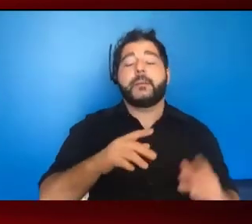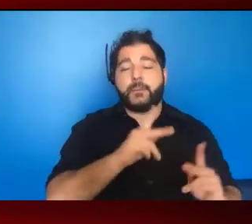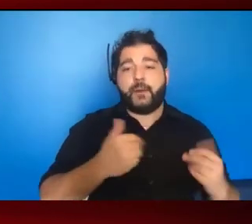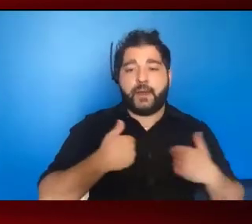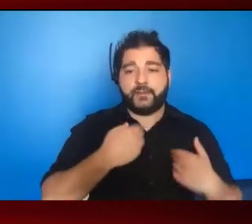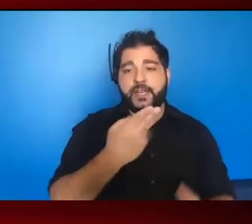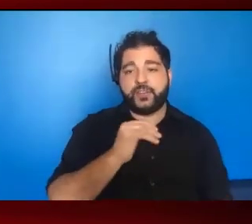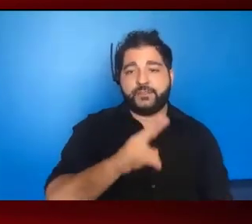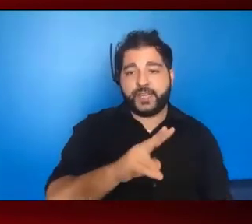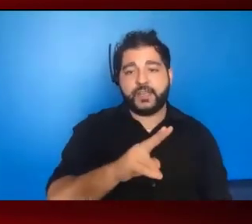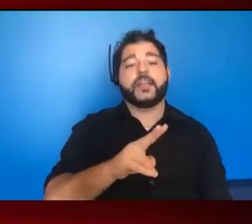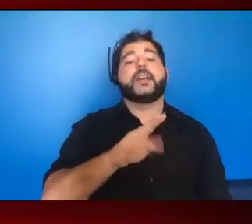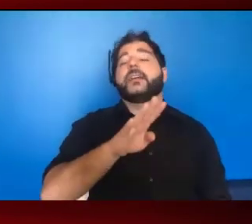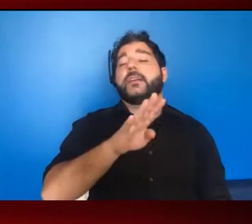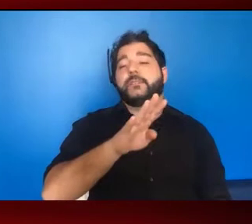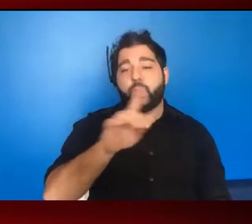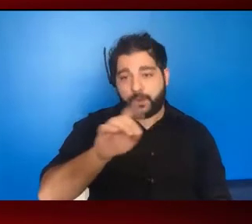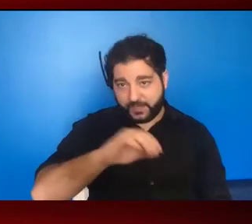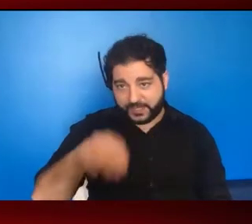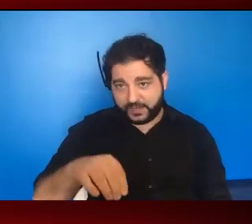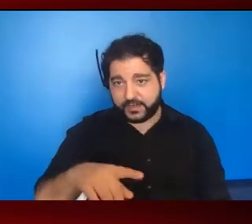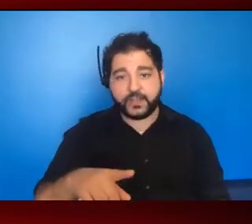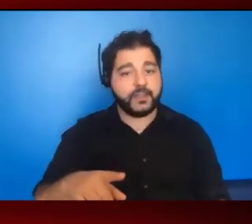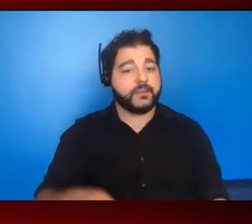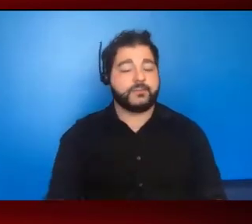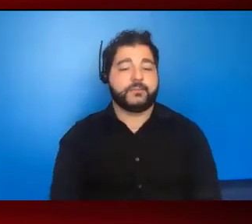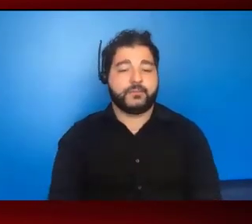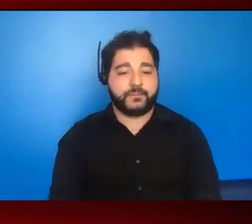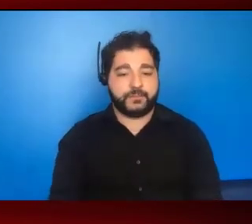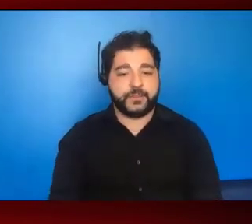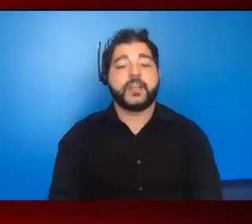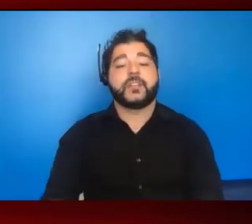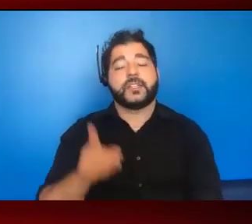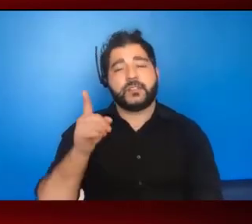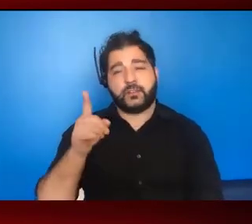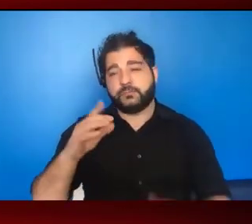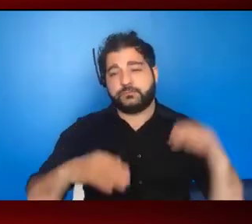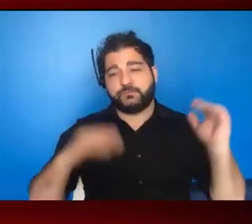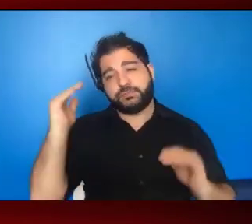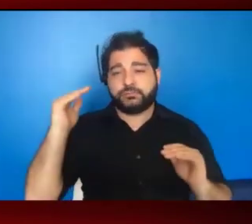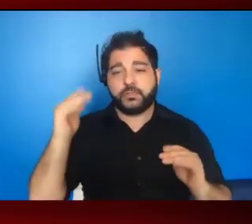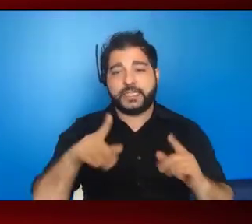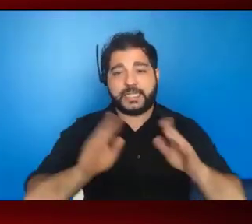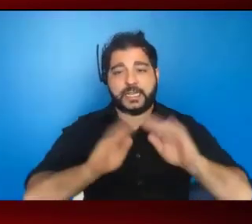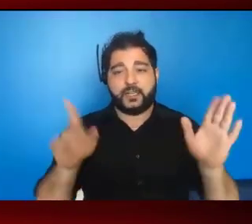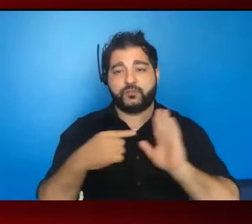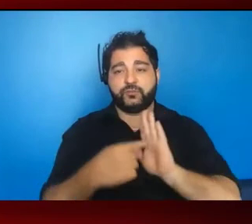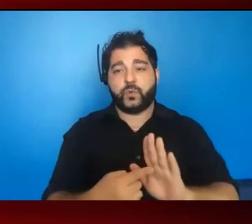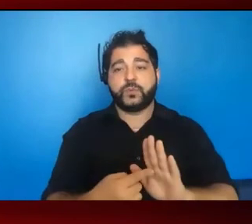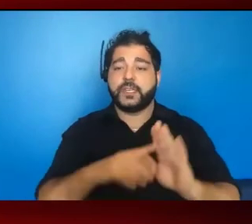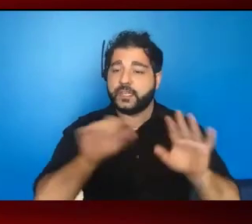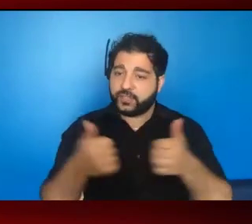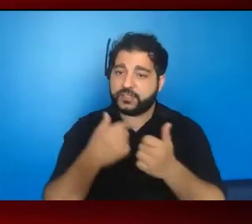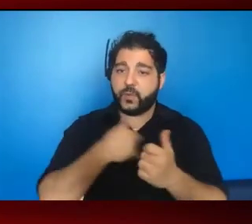18 does not equal to 23, nor does 60 equal 29. So this really, I think, in a very clear way demonstrates the challenges